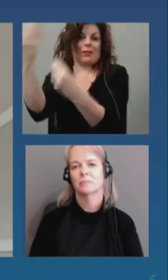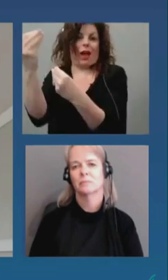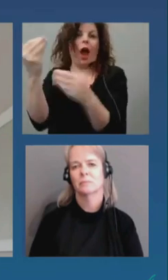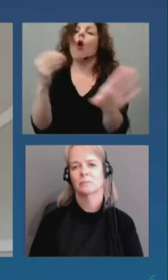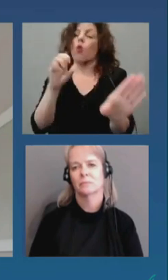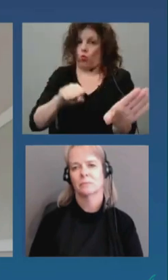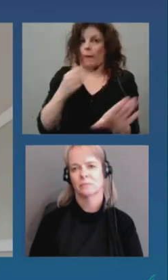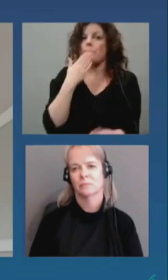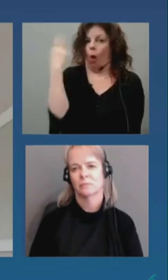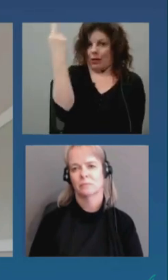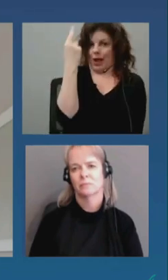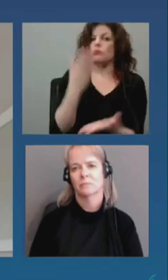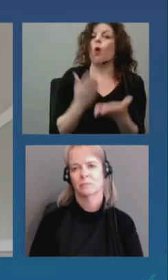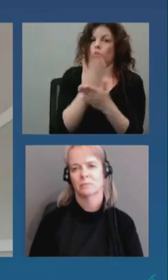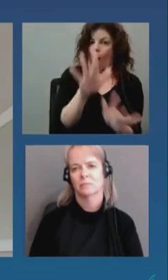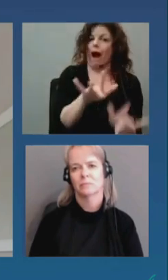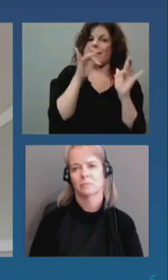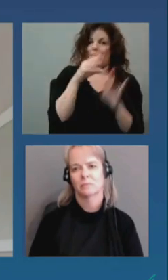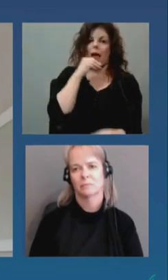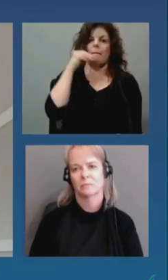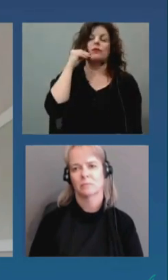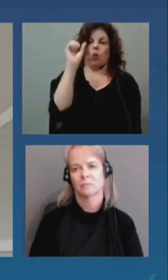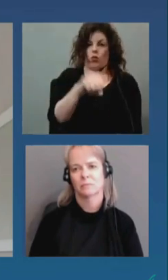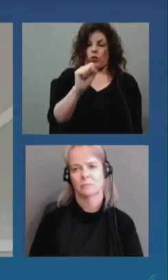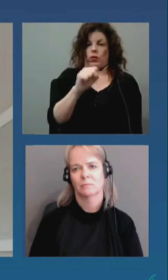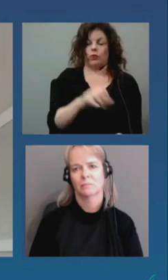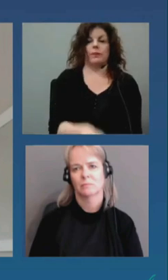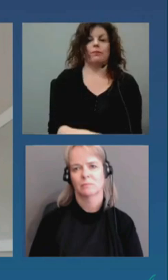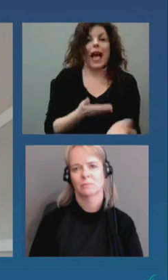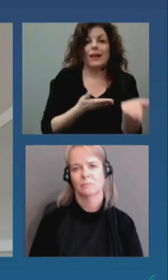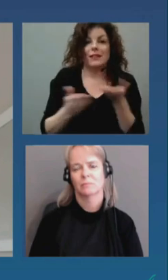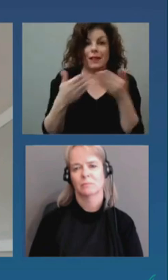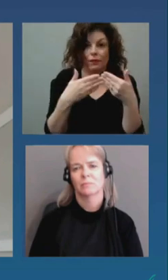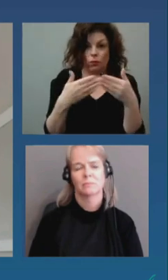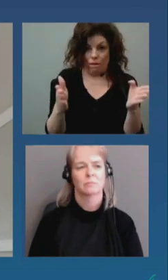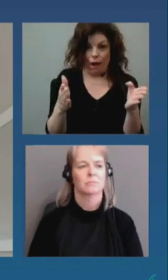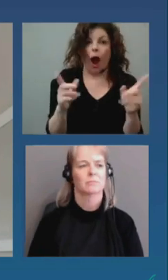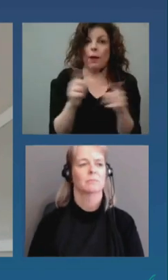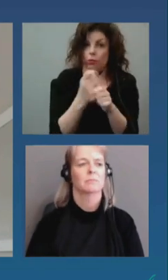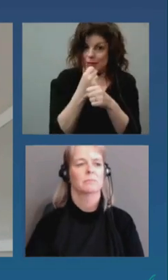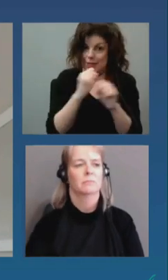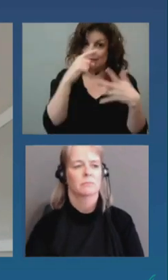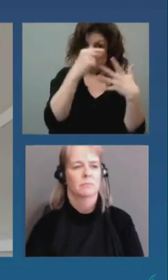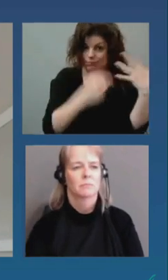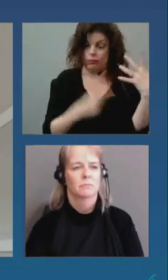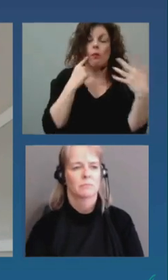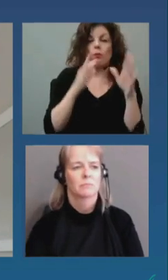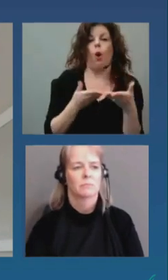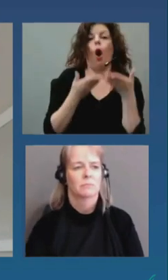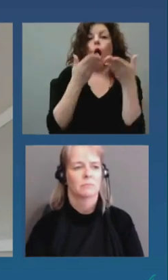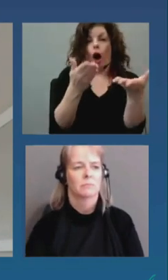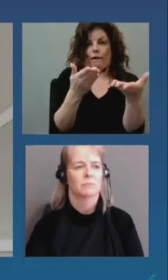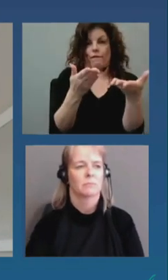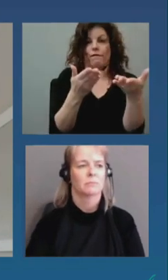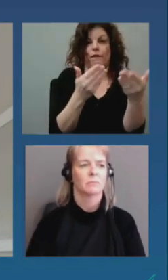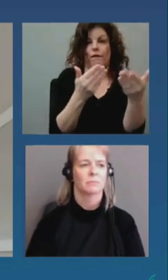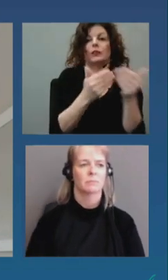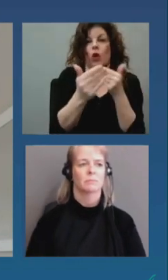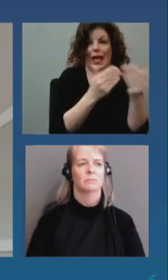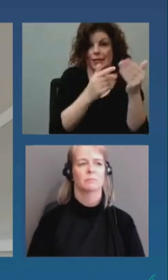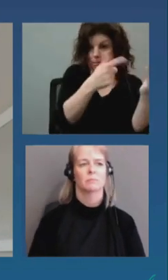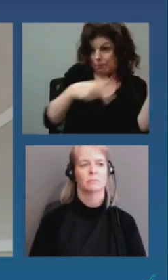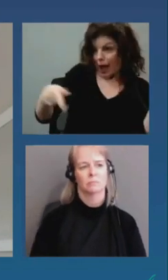leave home. We are available to offer space to those who